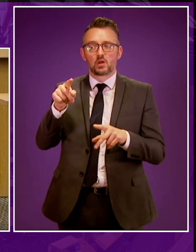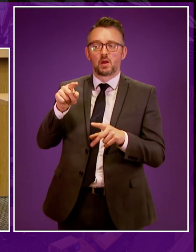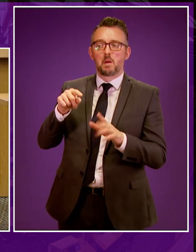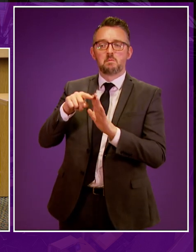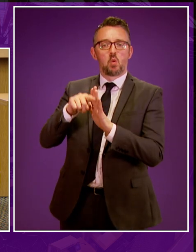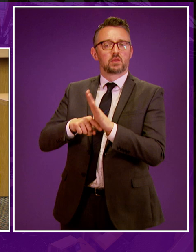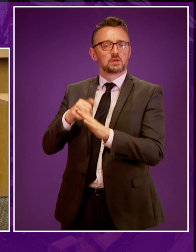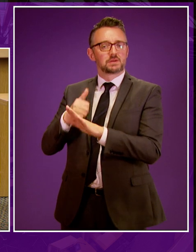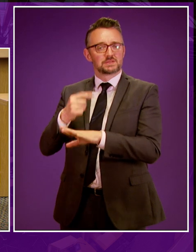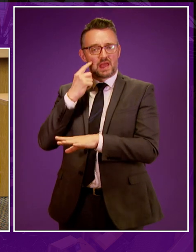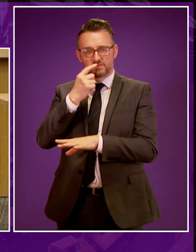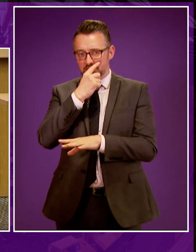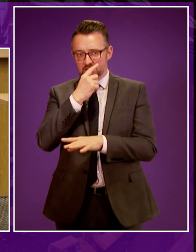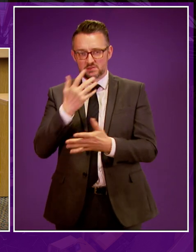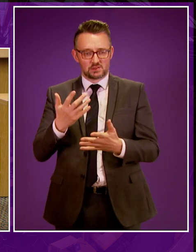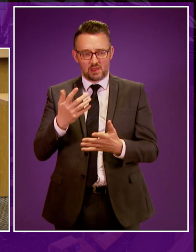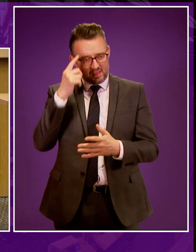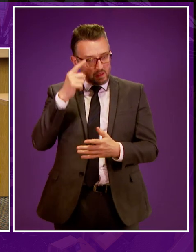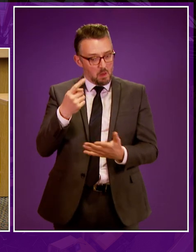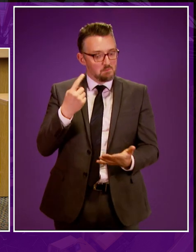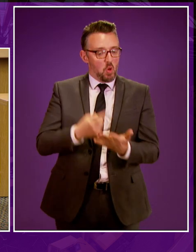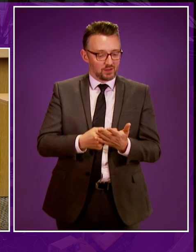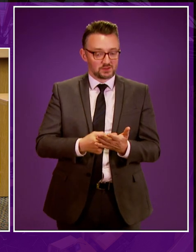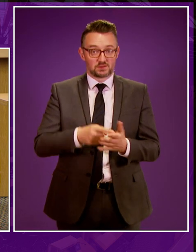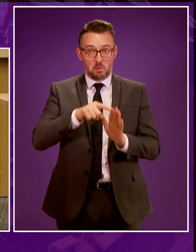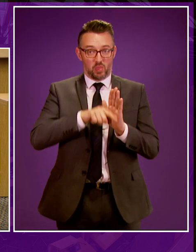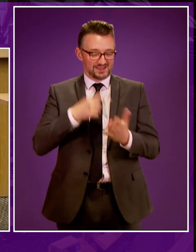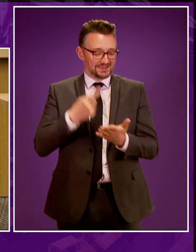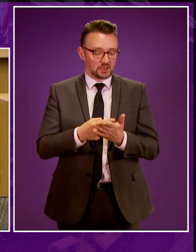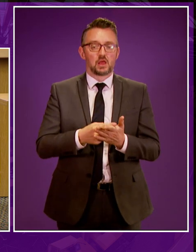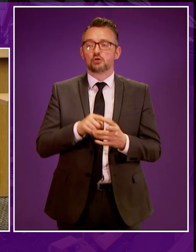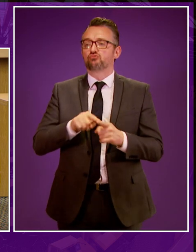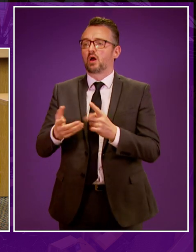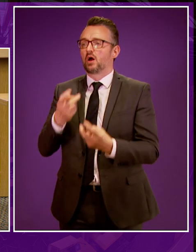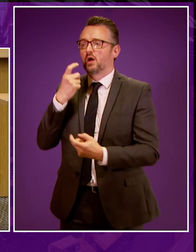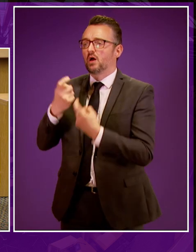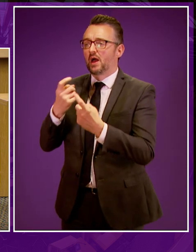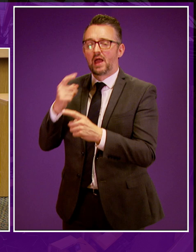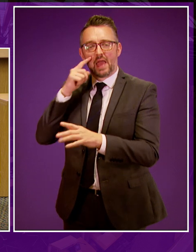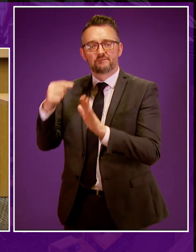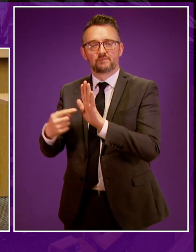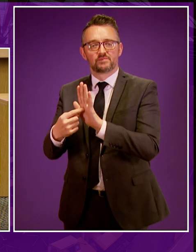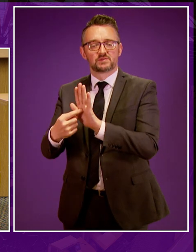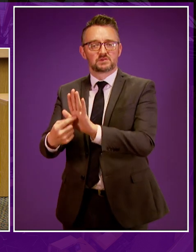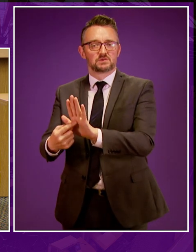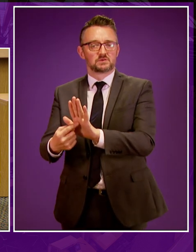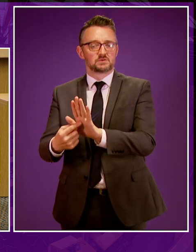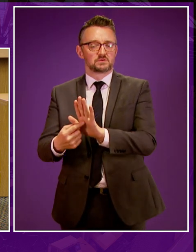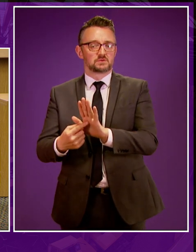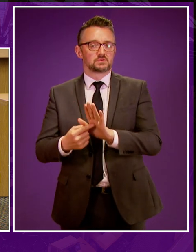-based evidence. They determine the policy first and then find the evidence to support it. In fact, just a few weeks ago,